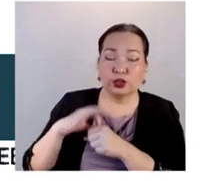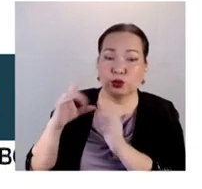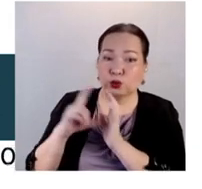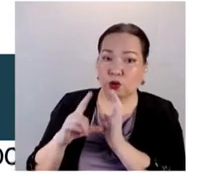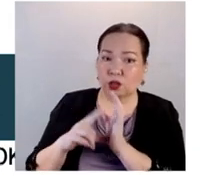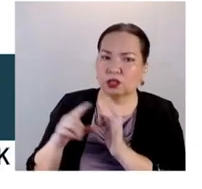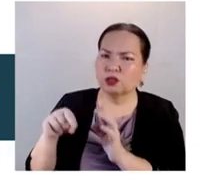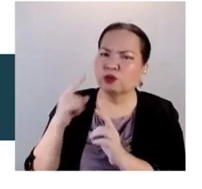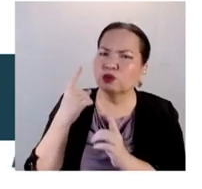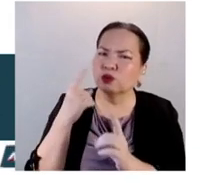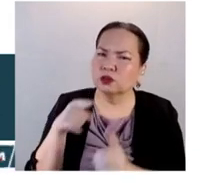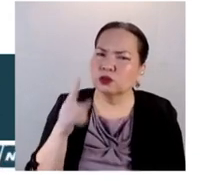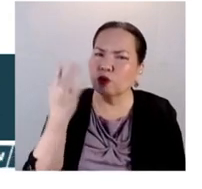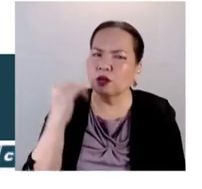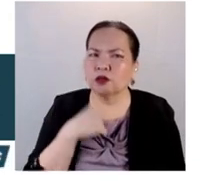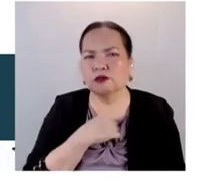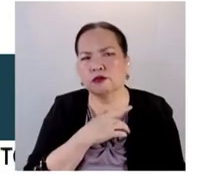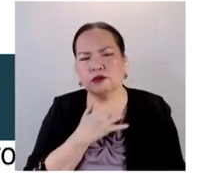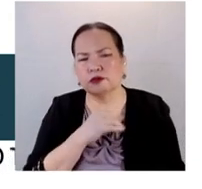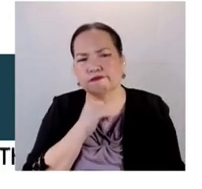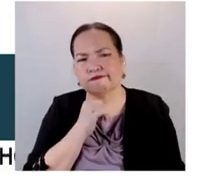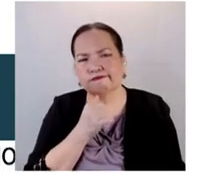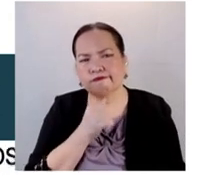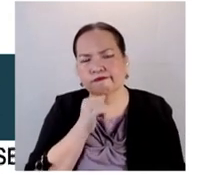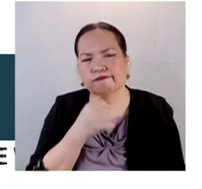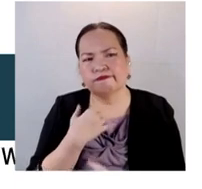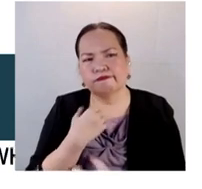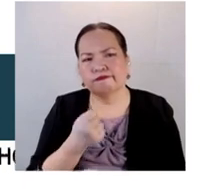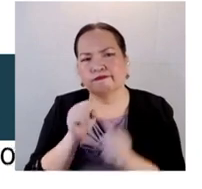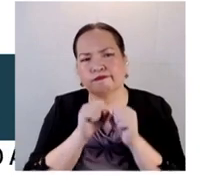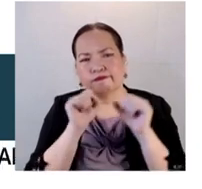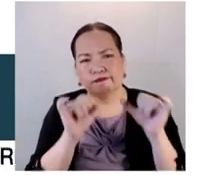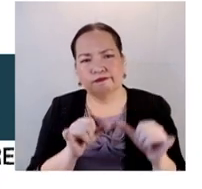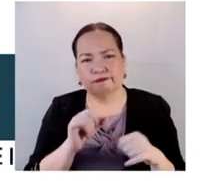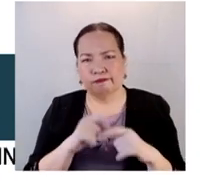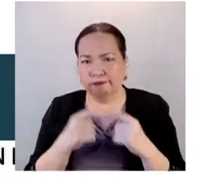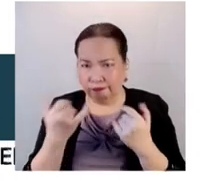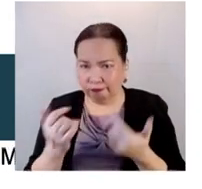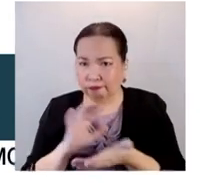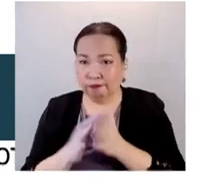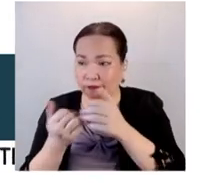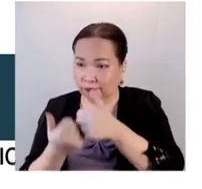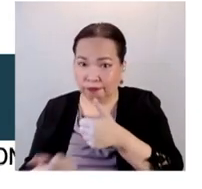the system? And what do you intend to do with it now, now that you're chairman of the Comelec?